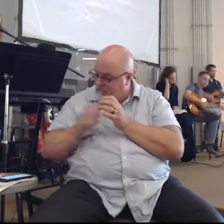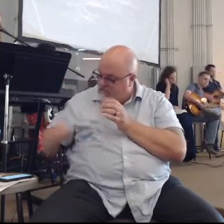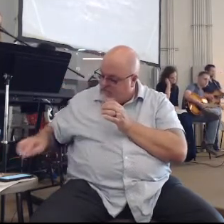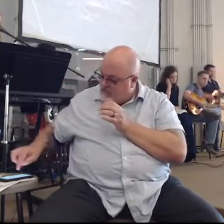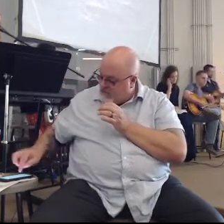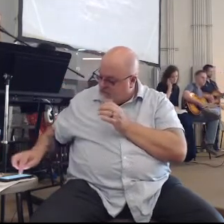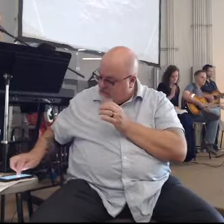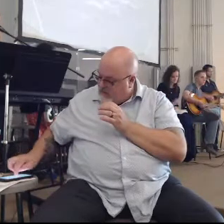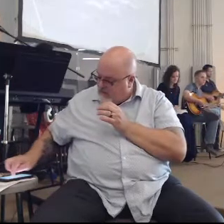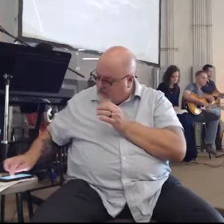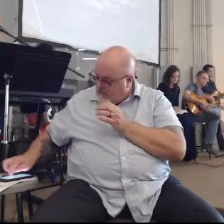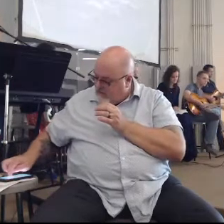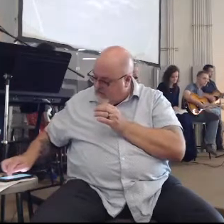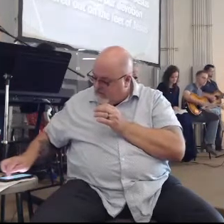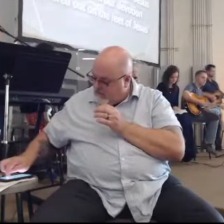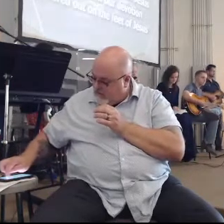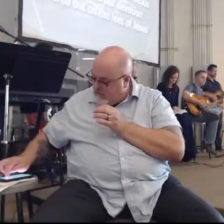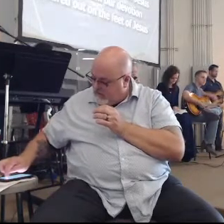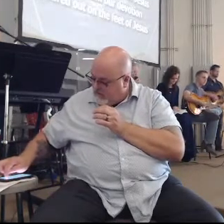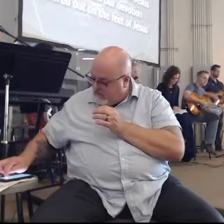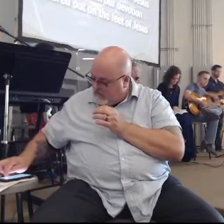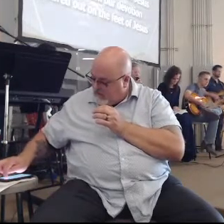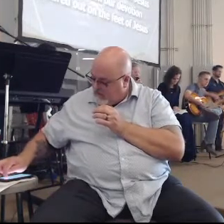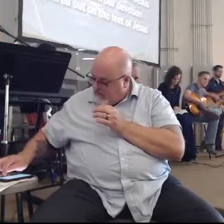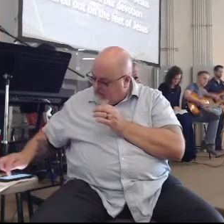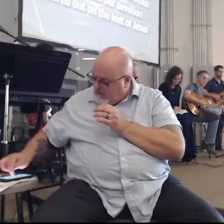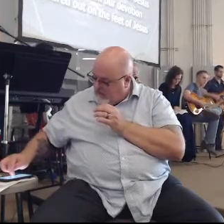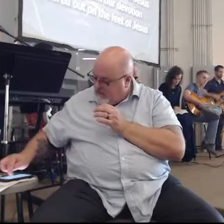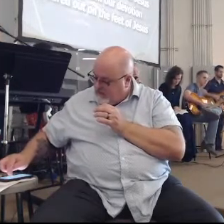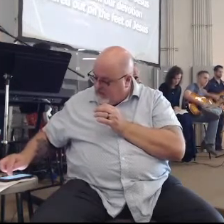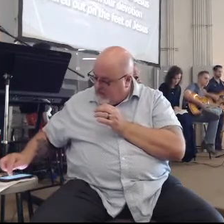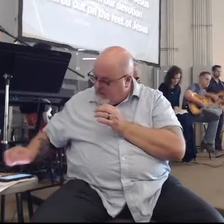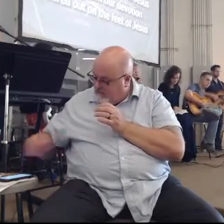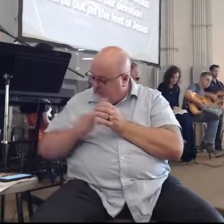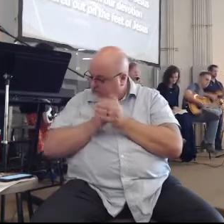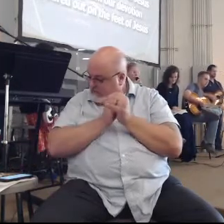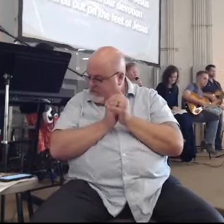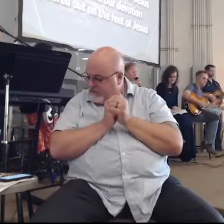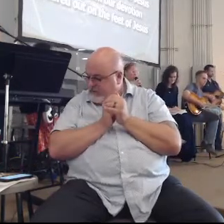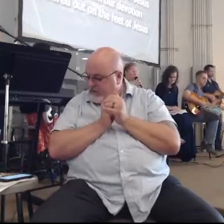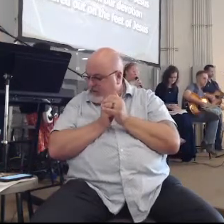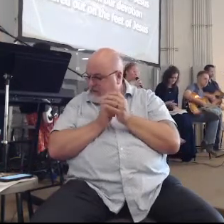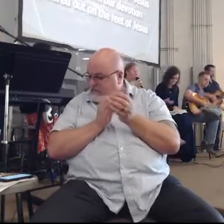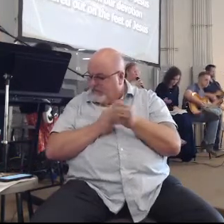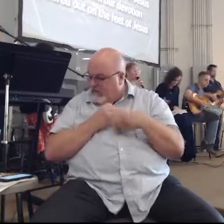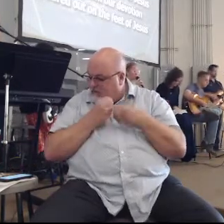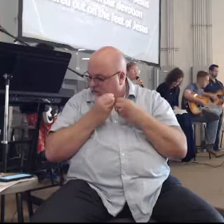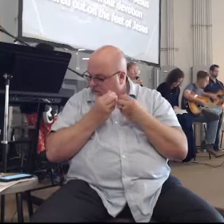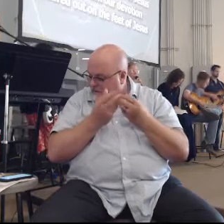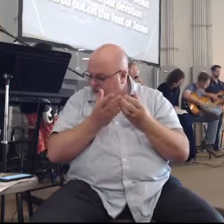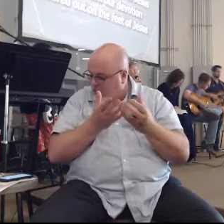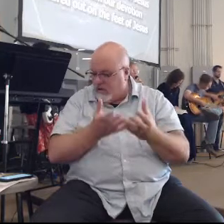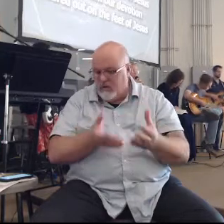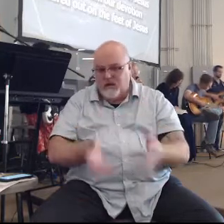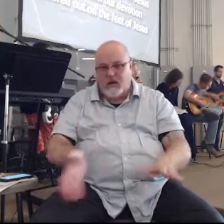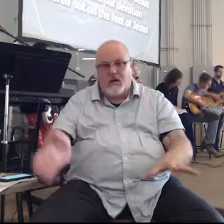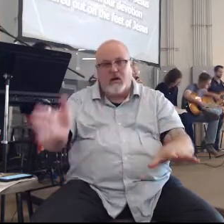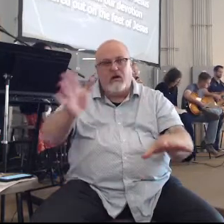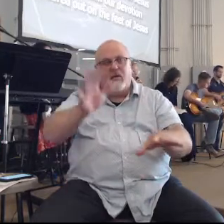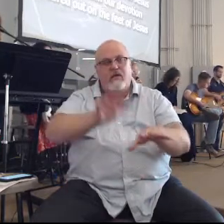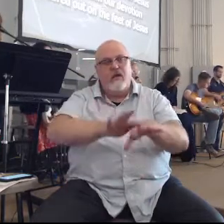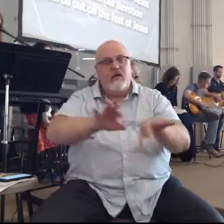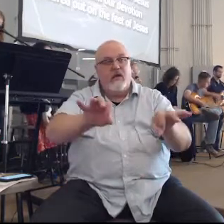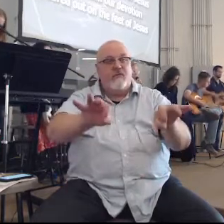Our affection, our devotion Poured out